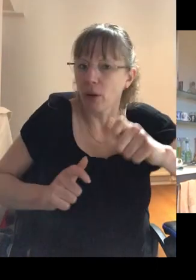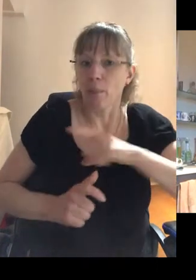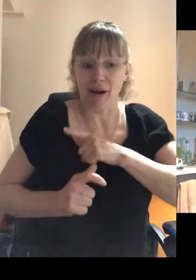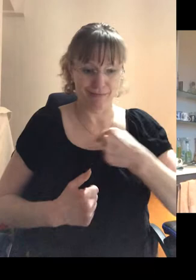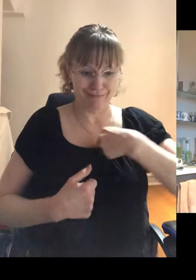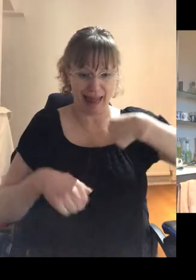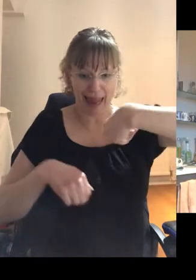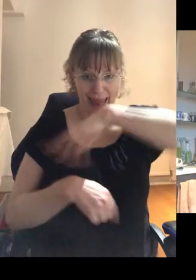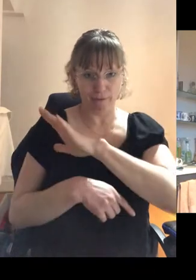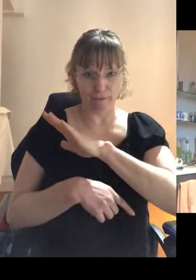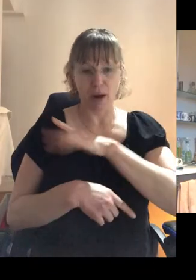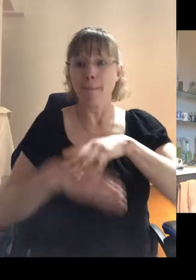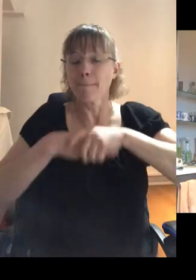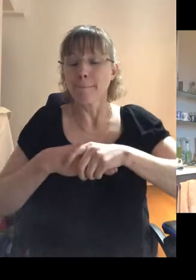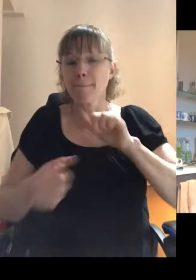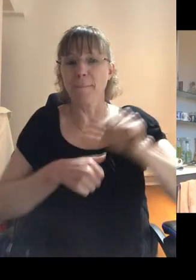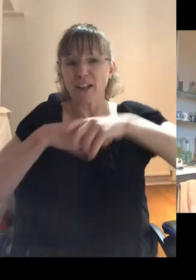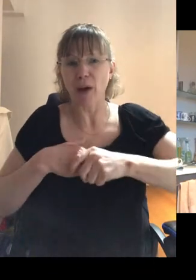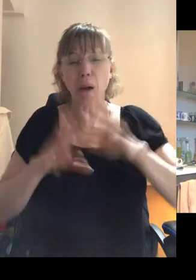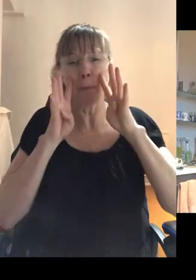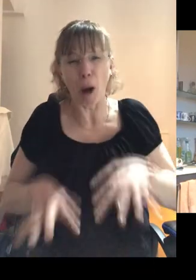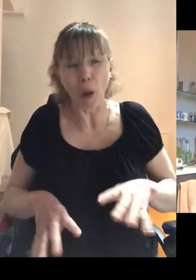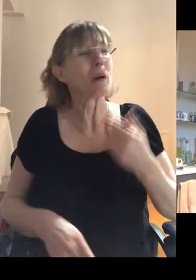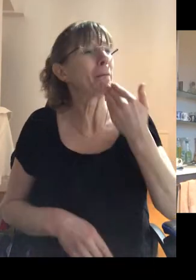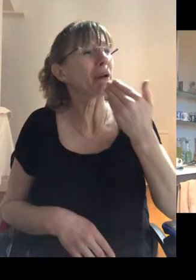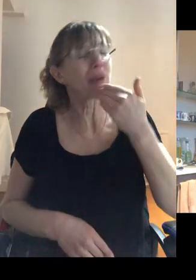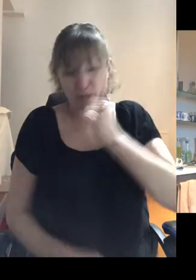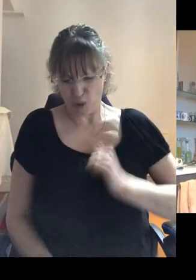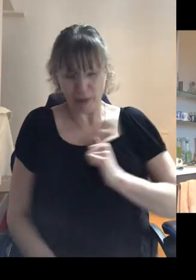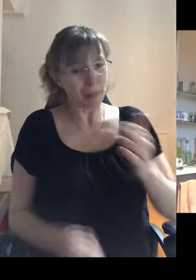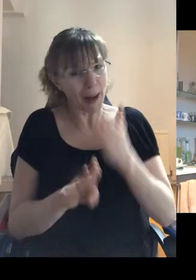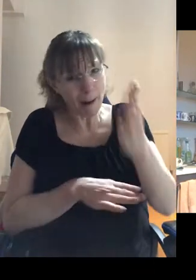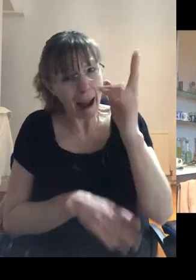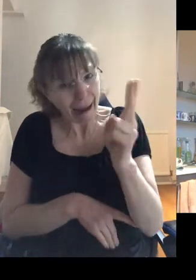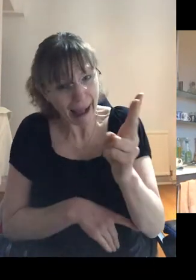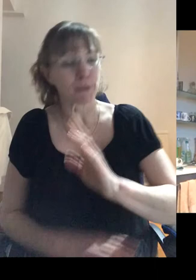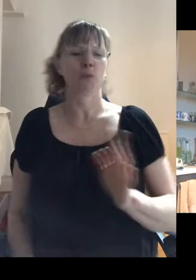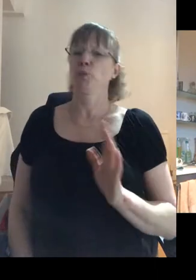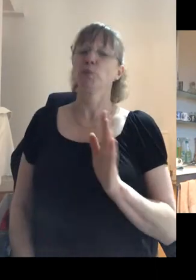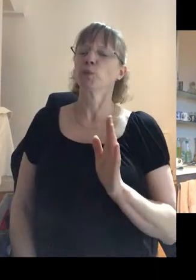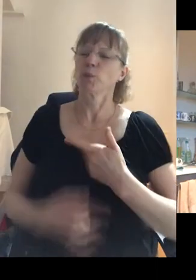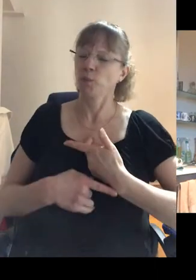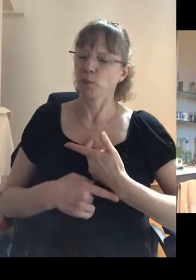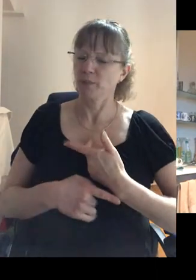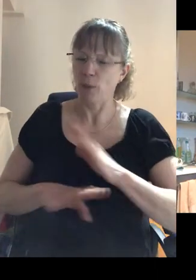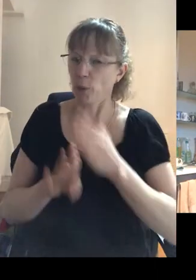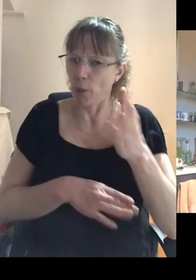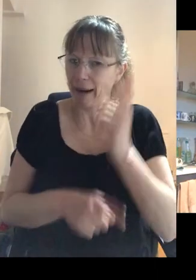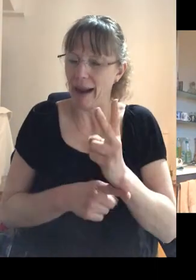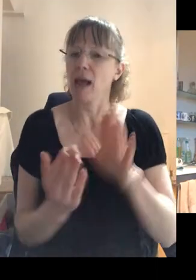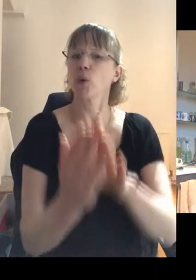there, my best friend burst into tears and said, please promise me you'll never go back there again. And I'm like, no, I'm not. And so at that point I kind of